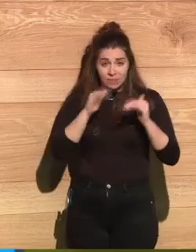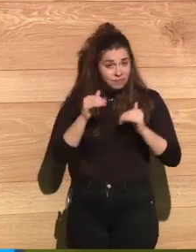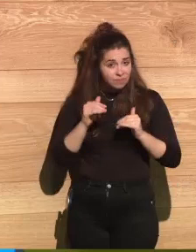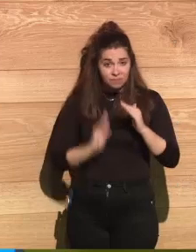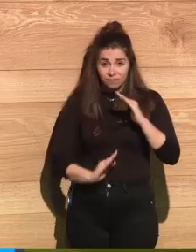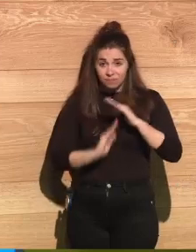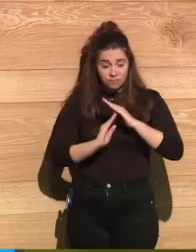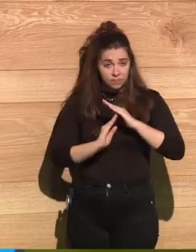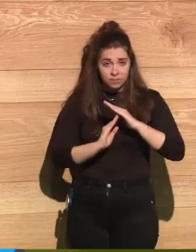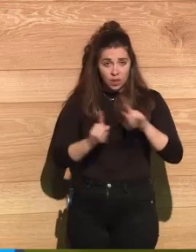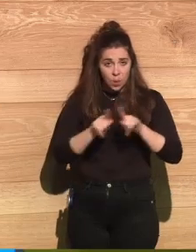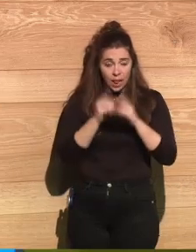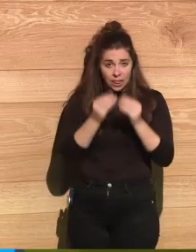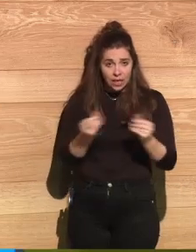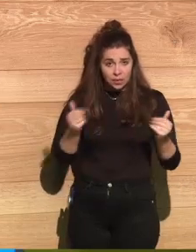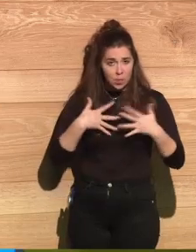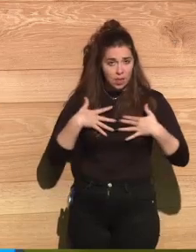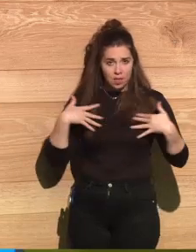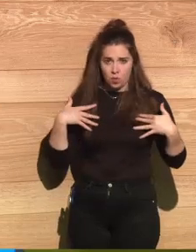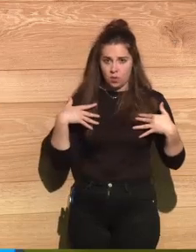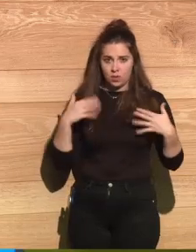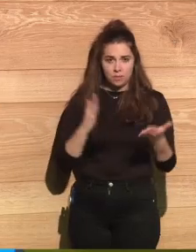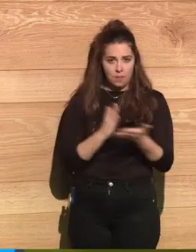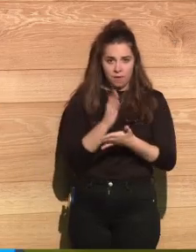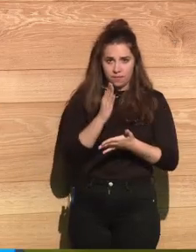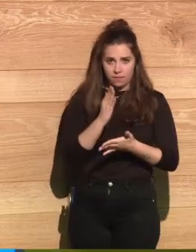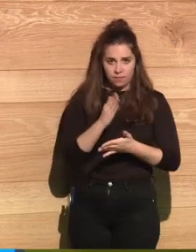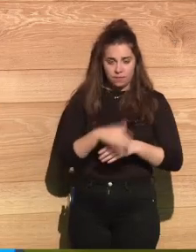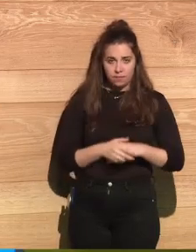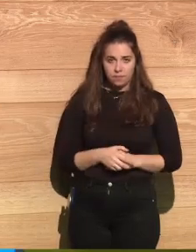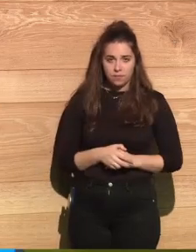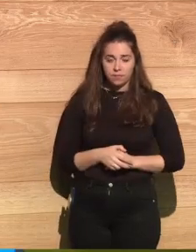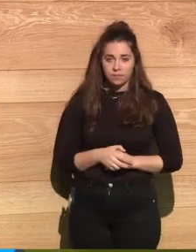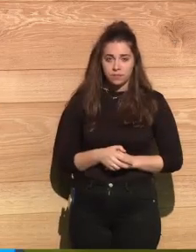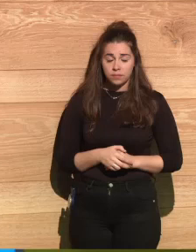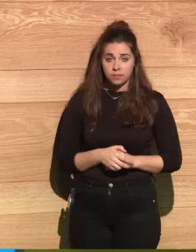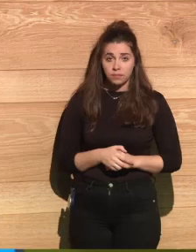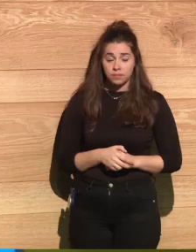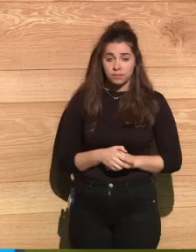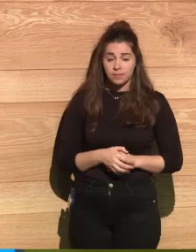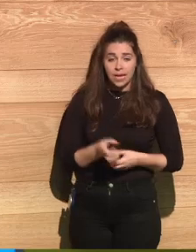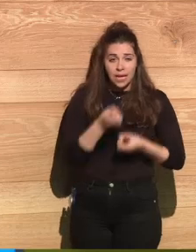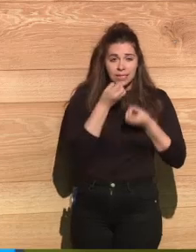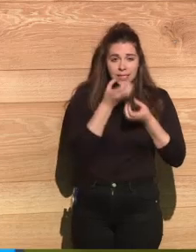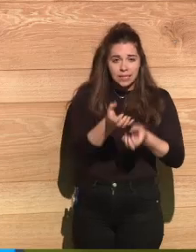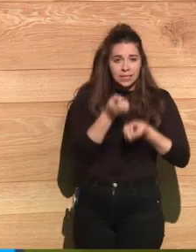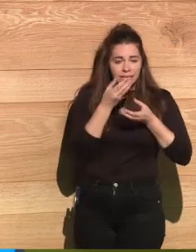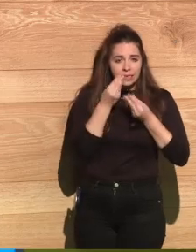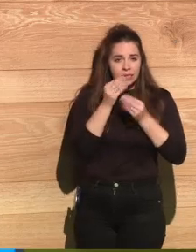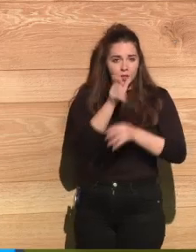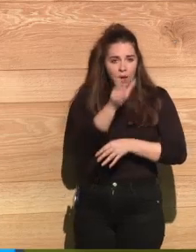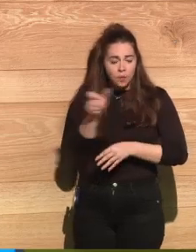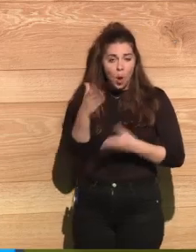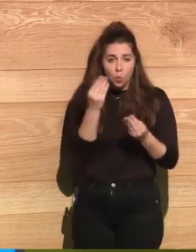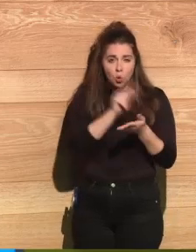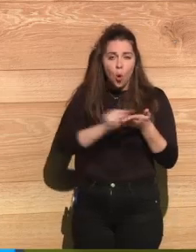noted. Well, many testimonies have been written, and I have spoken with